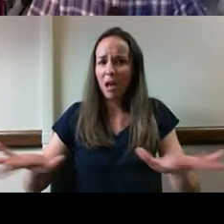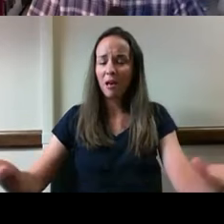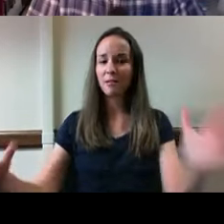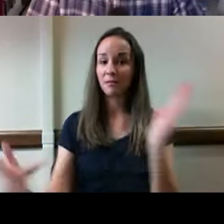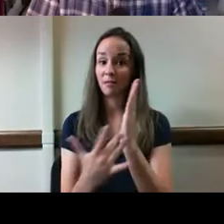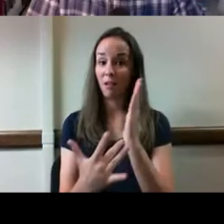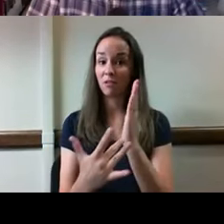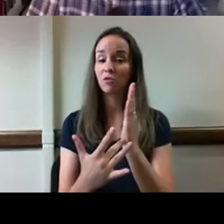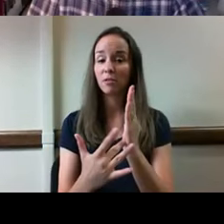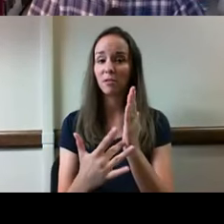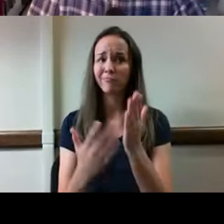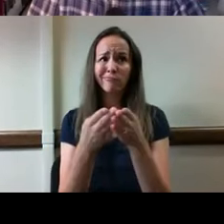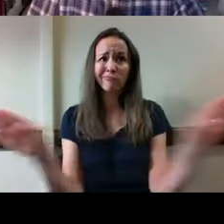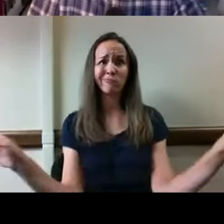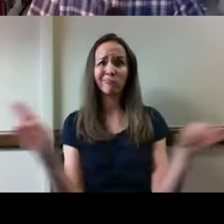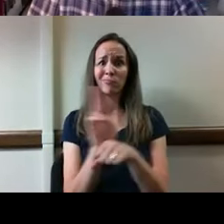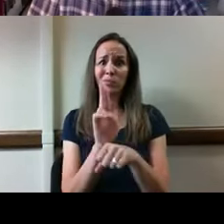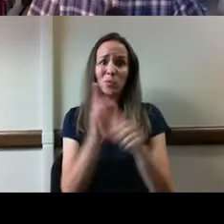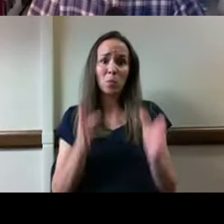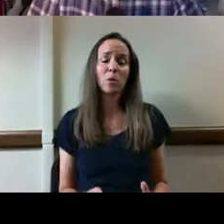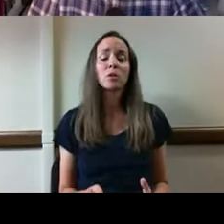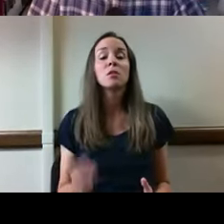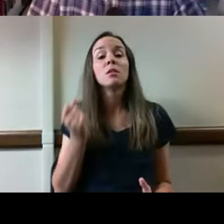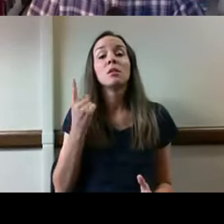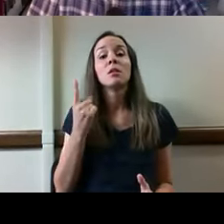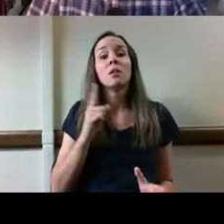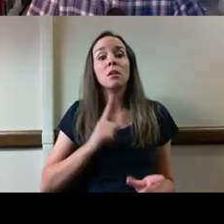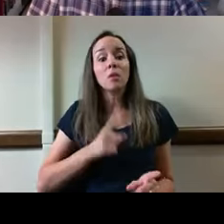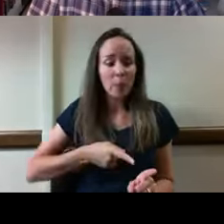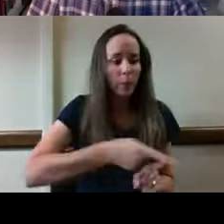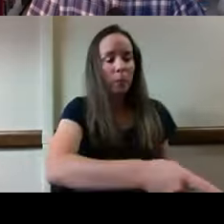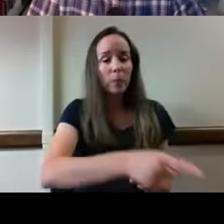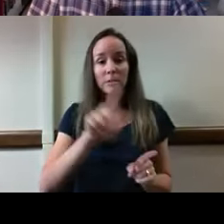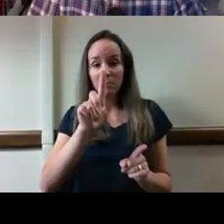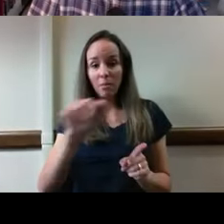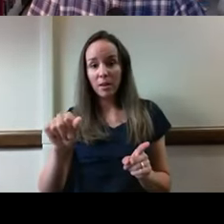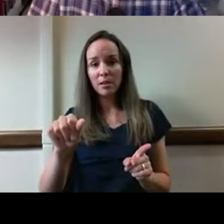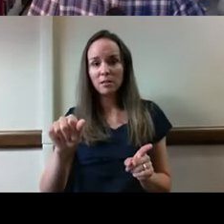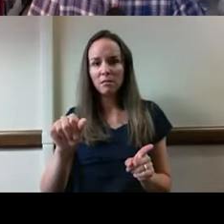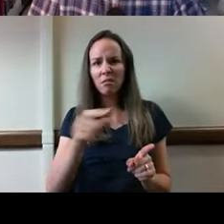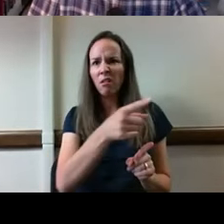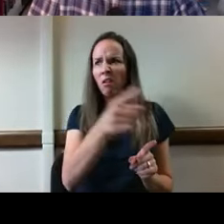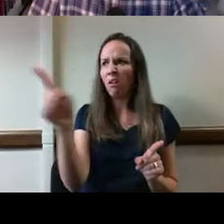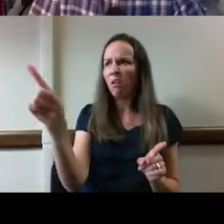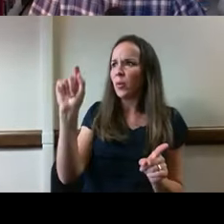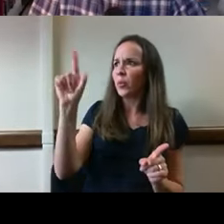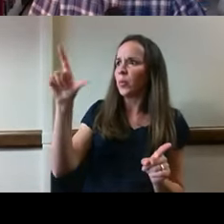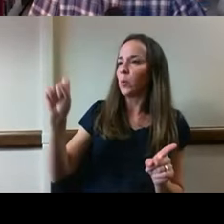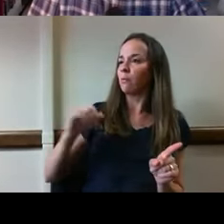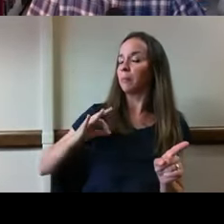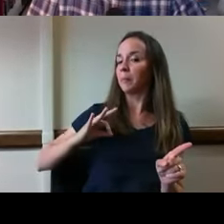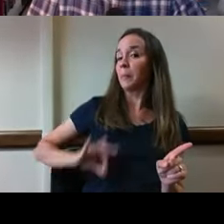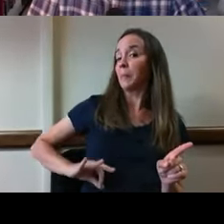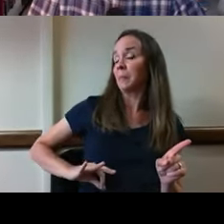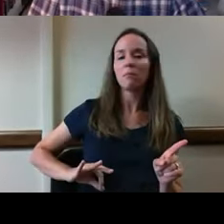consumer technology. But for people with disabilities, these tools are not just conveniences, they are also,